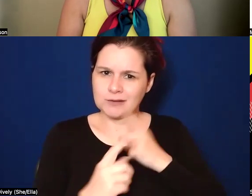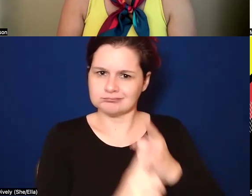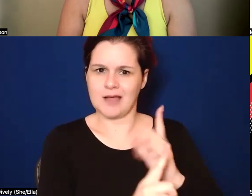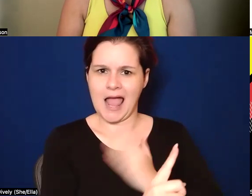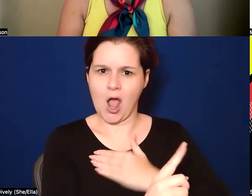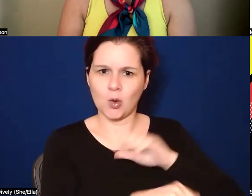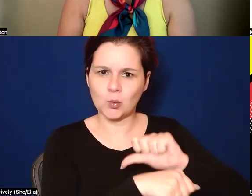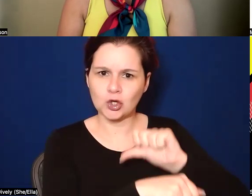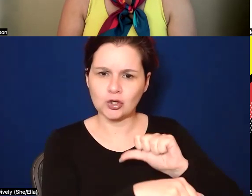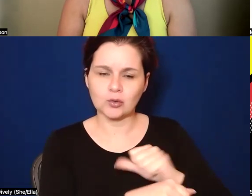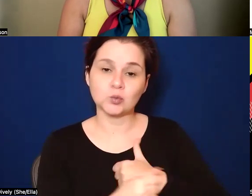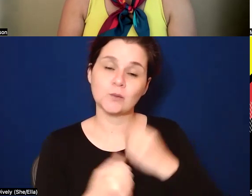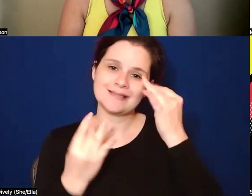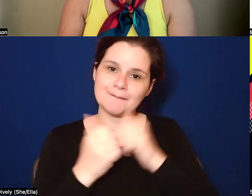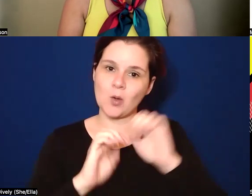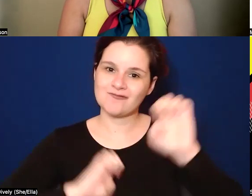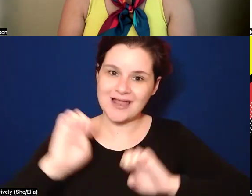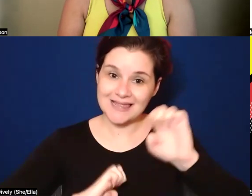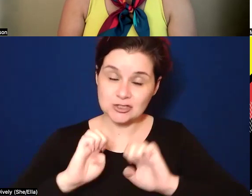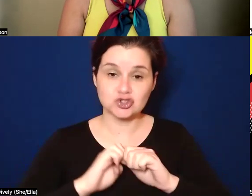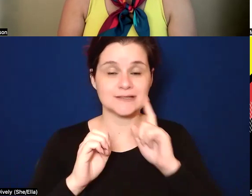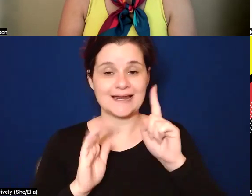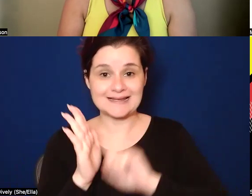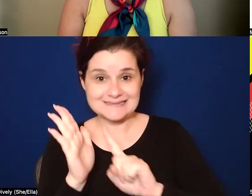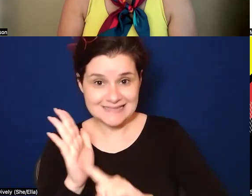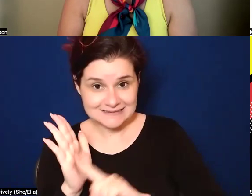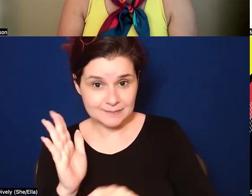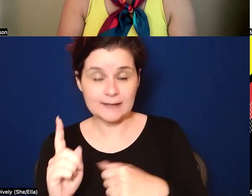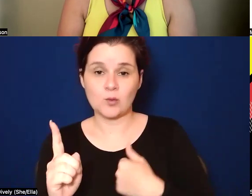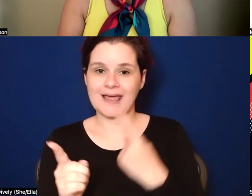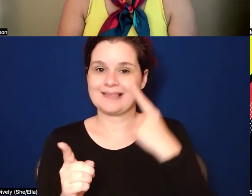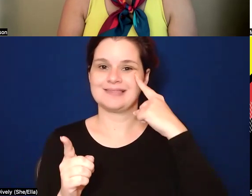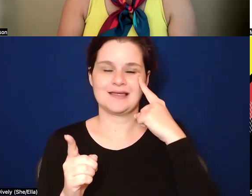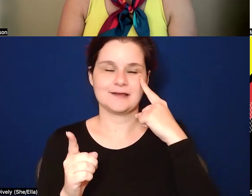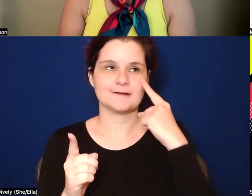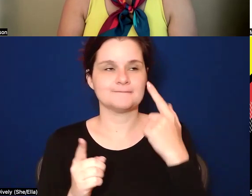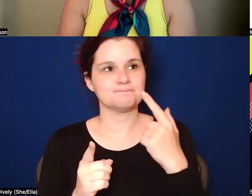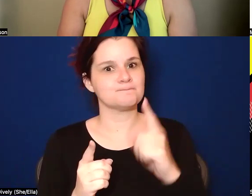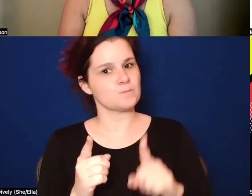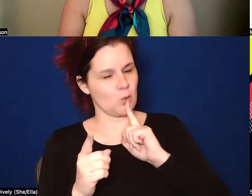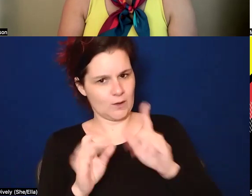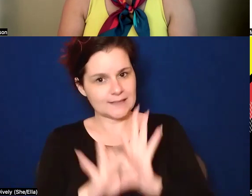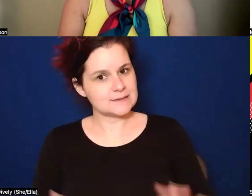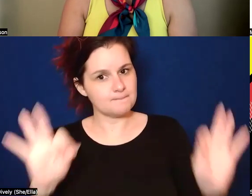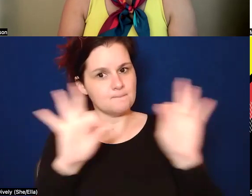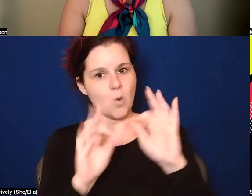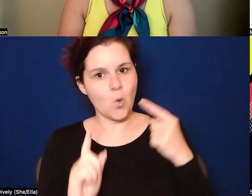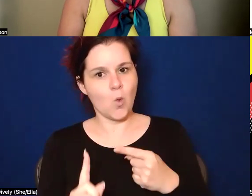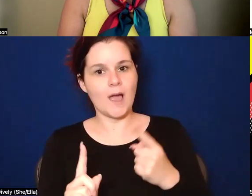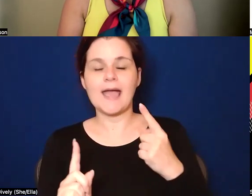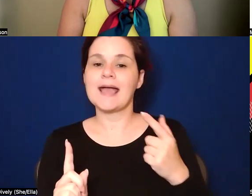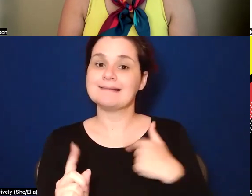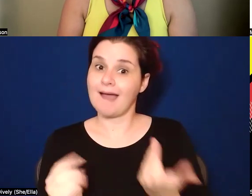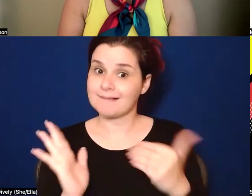So when we think about evaluation and assessment, I think what's sort of like really important is that